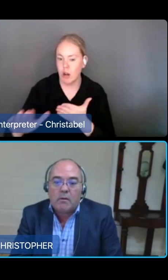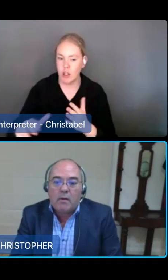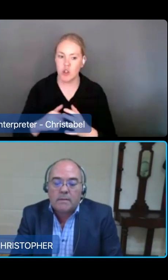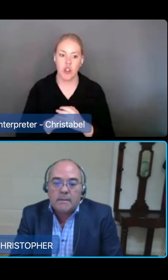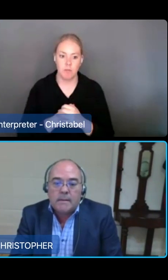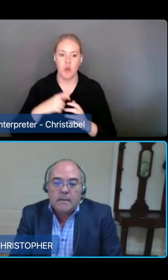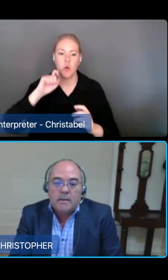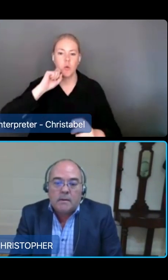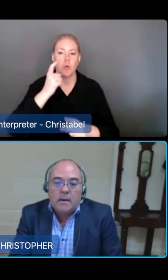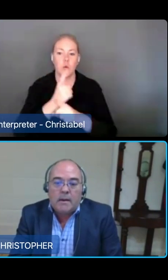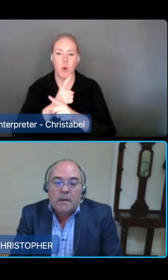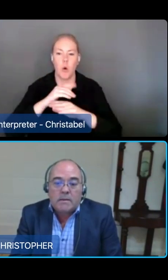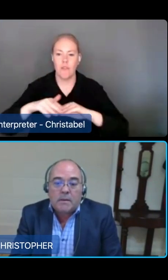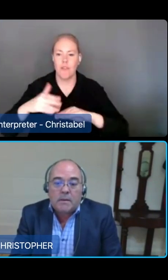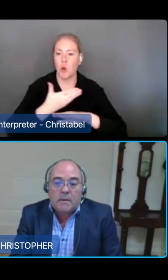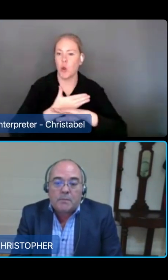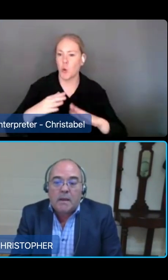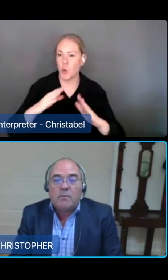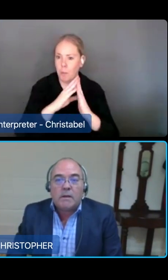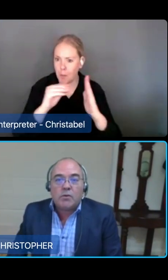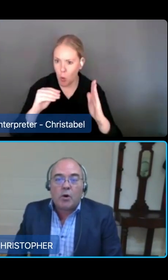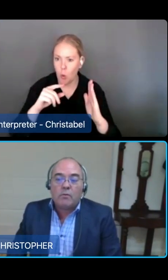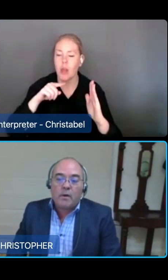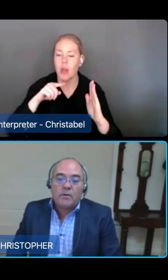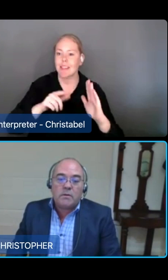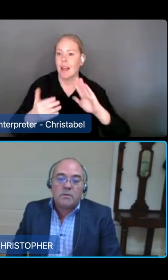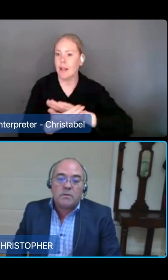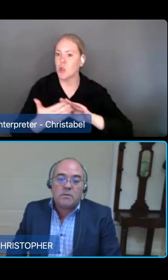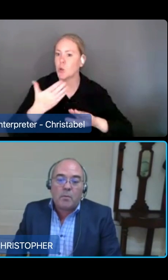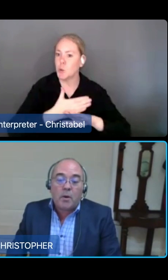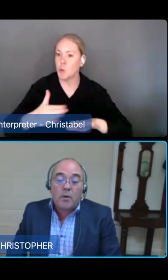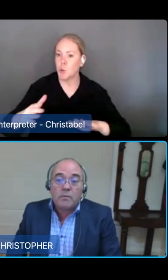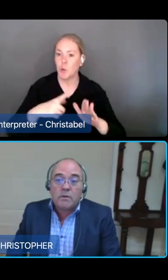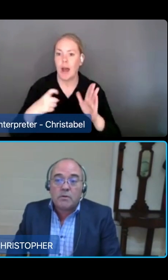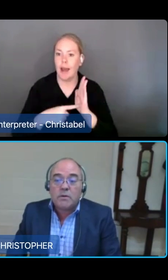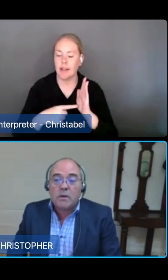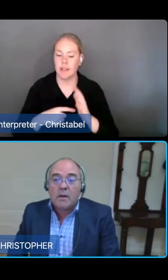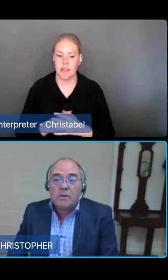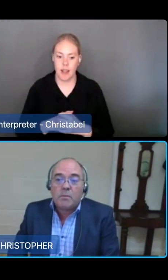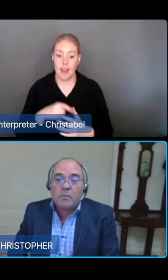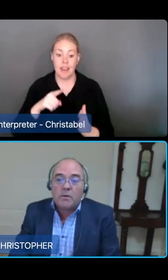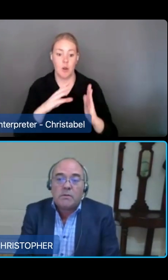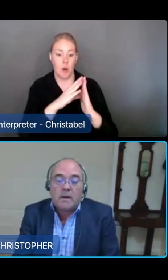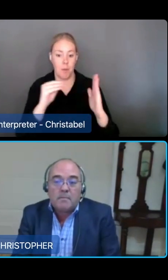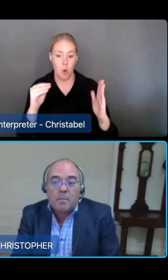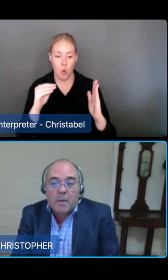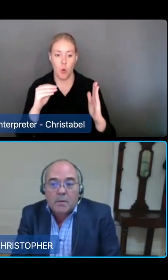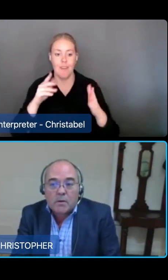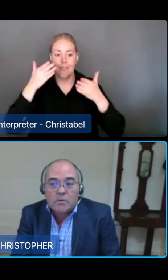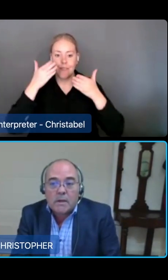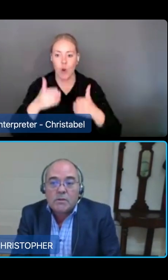Aged Care Act. Today's update on the regulatory model focuses on the proposed registration categories post